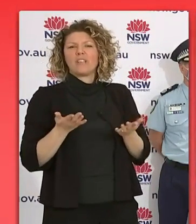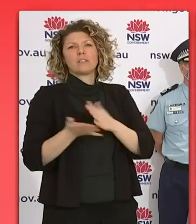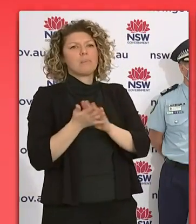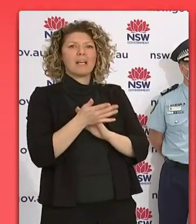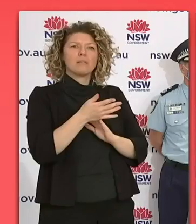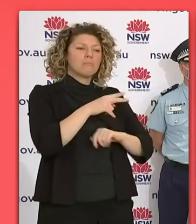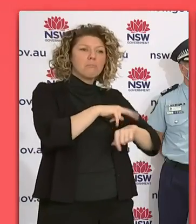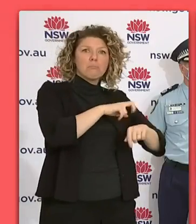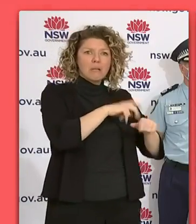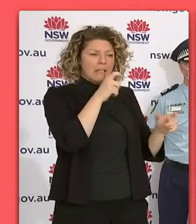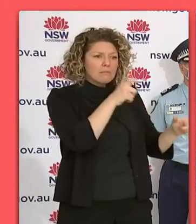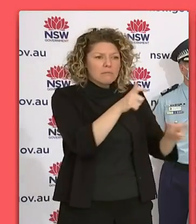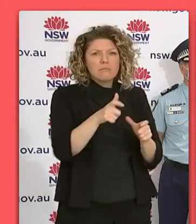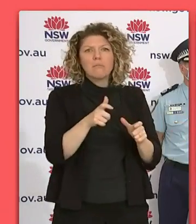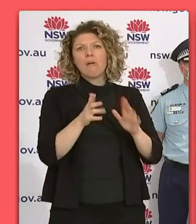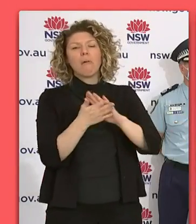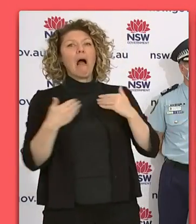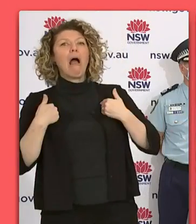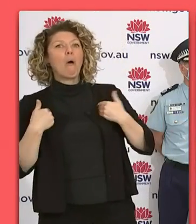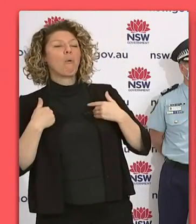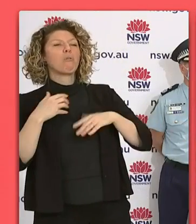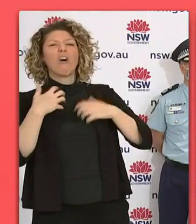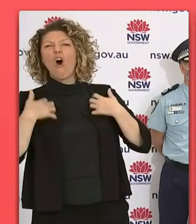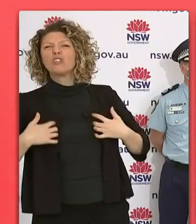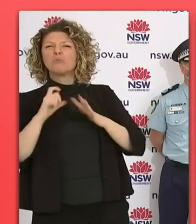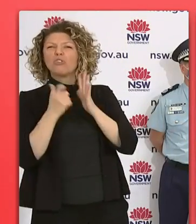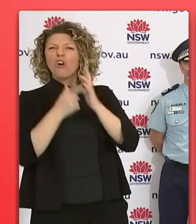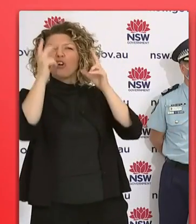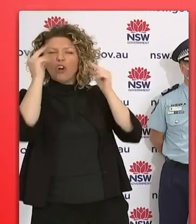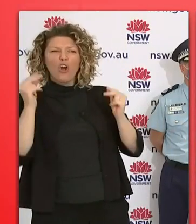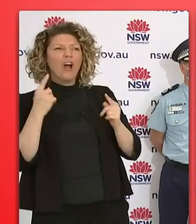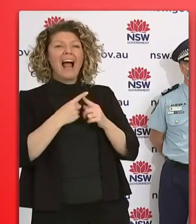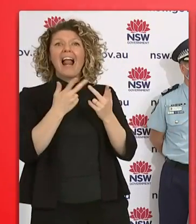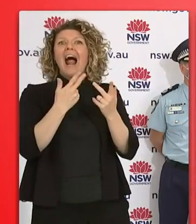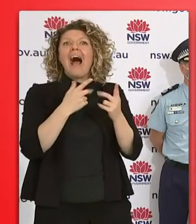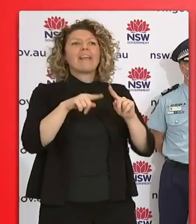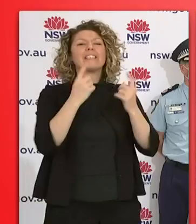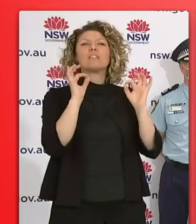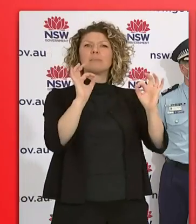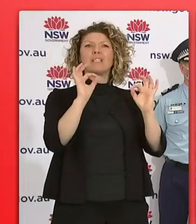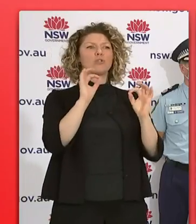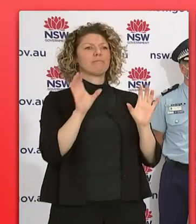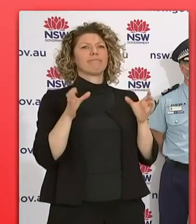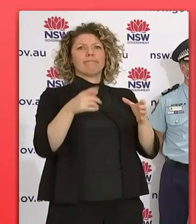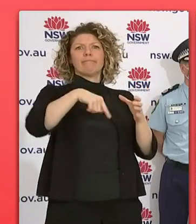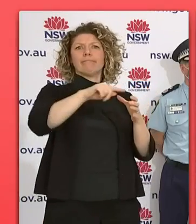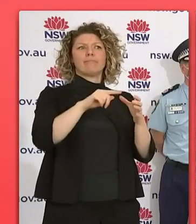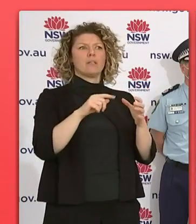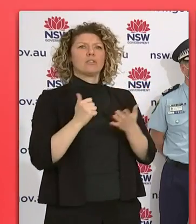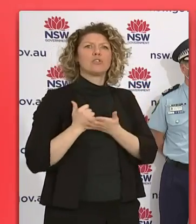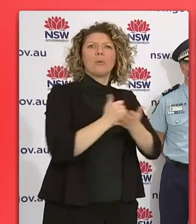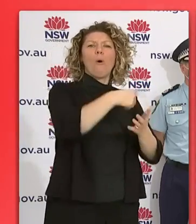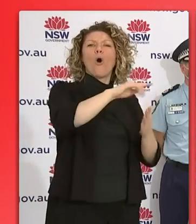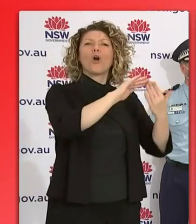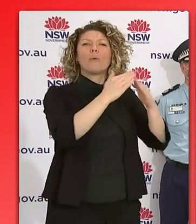whether it's obviously the health services, but also social services, uh, in very, um, in some very challenging communities in part. So